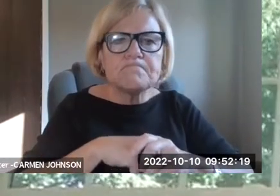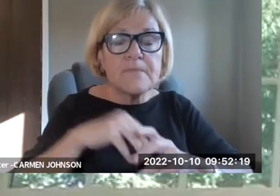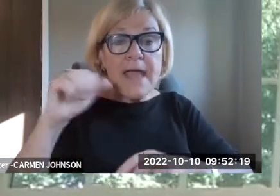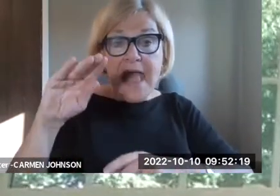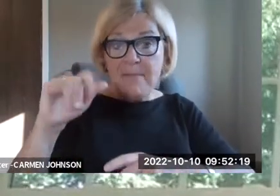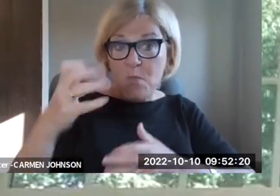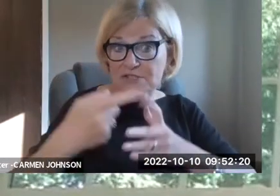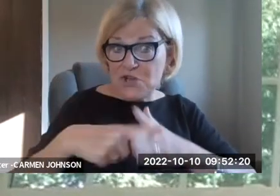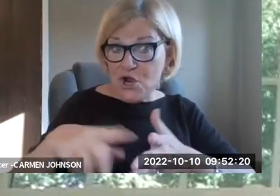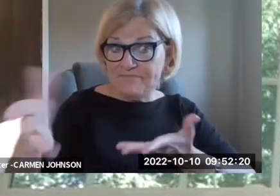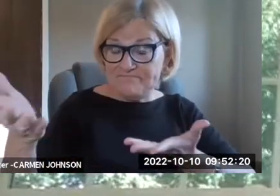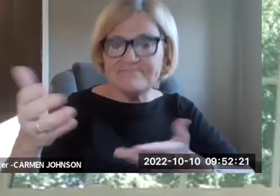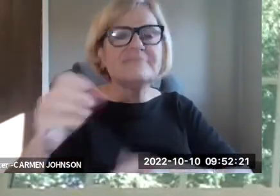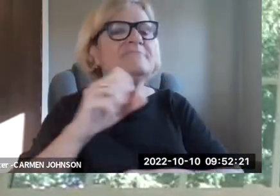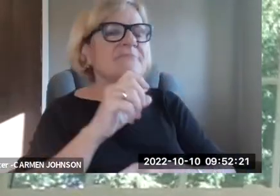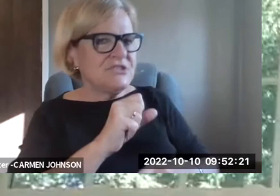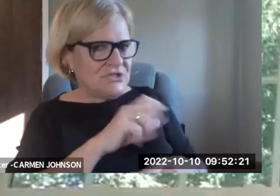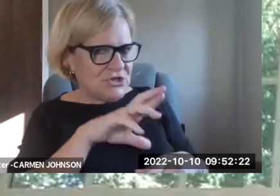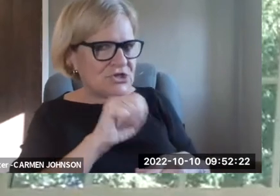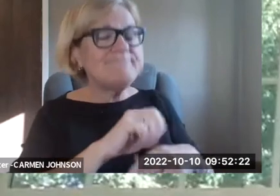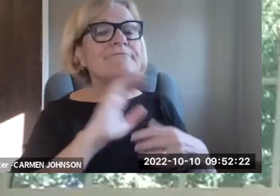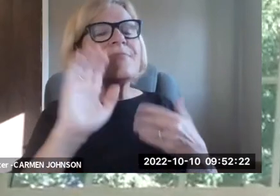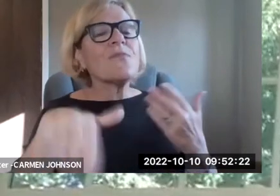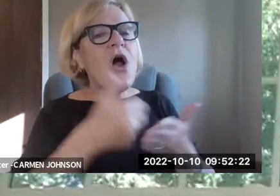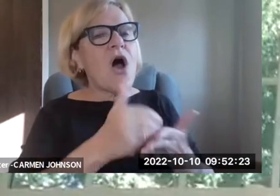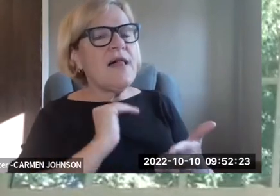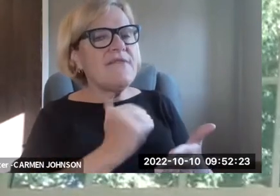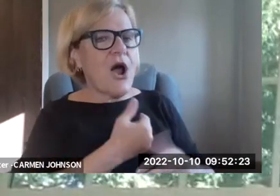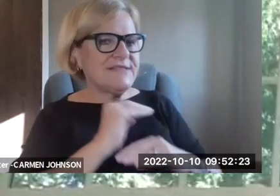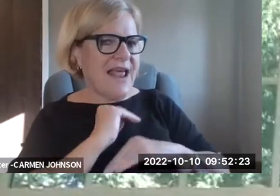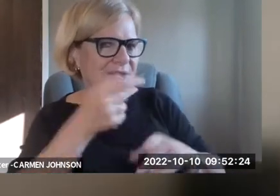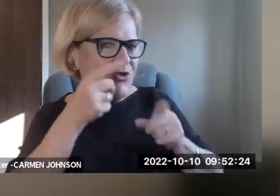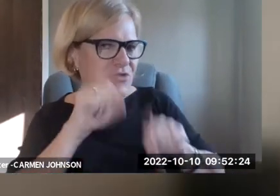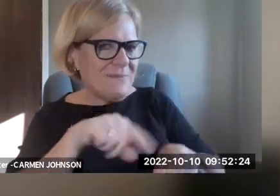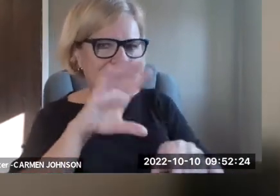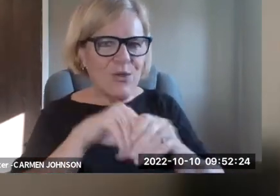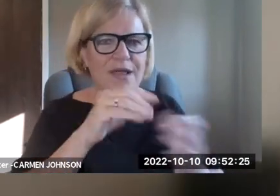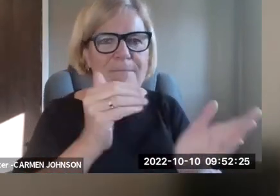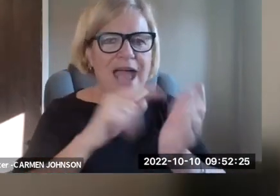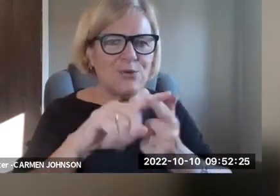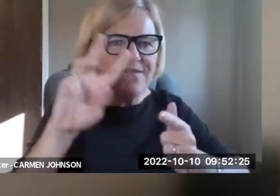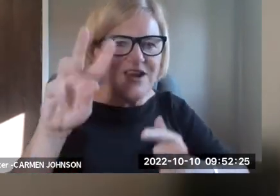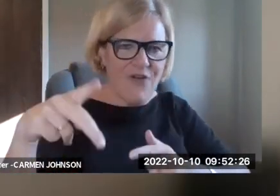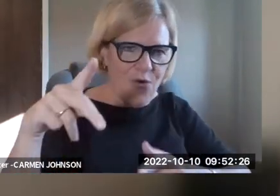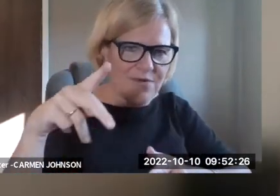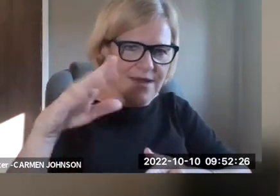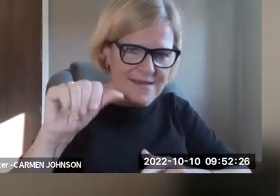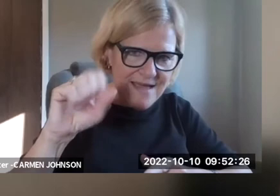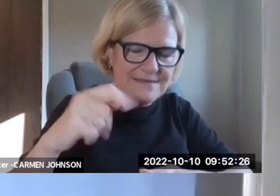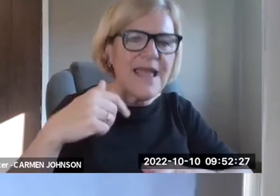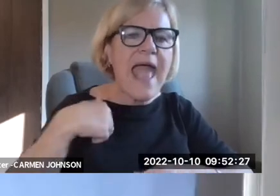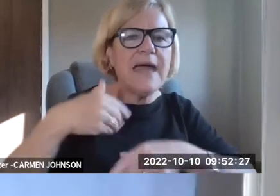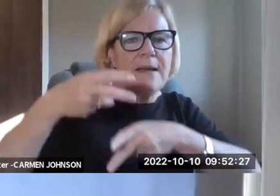on what a strategy or approach in that context might look like. Great. Amy, you want to start? Um, sure. Um,